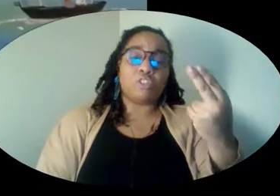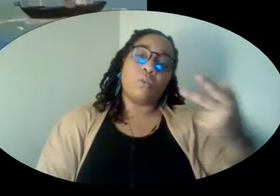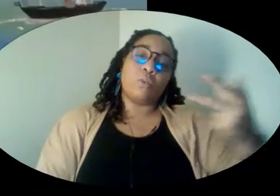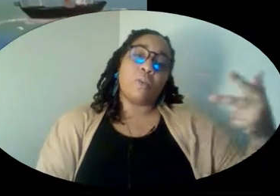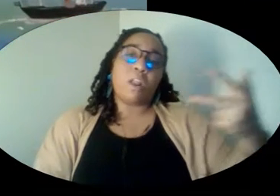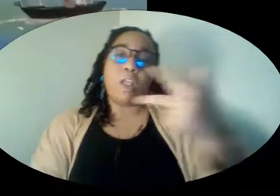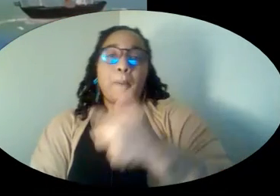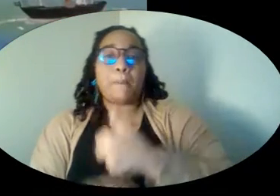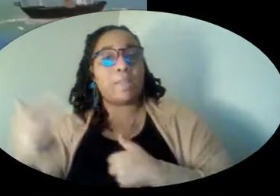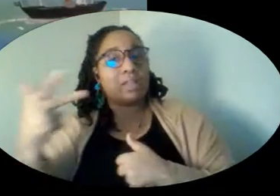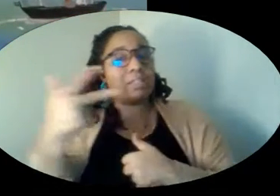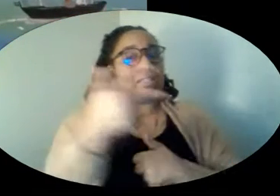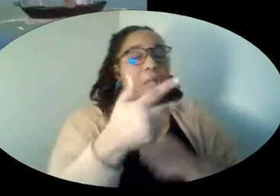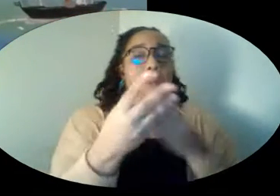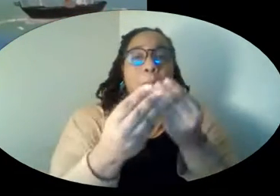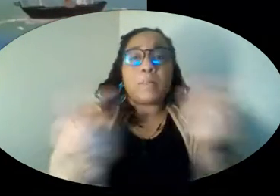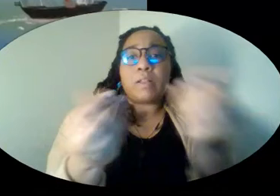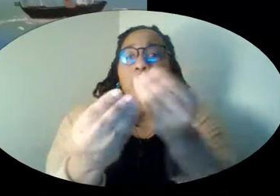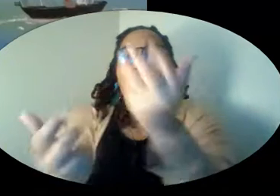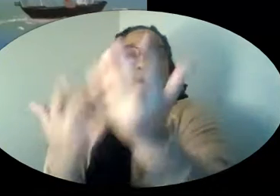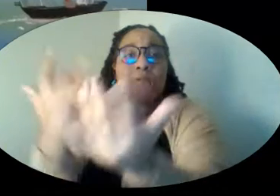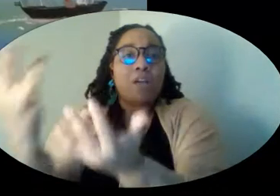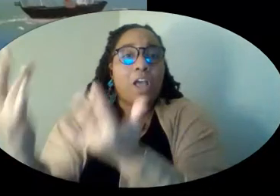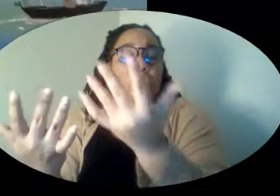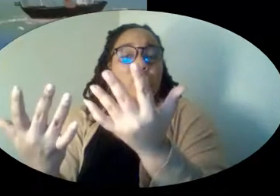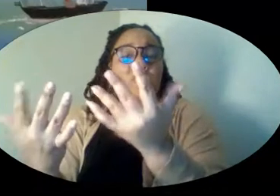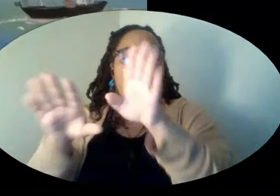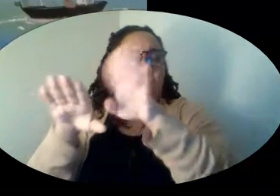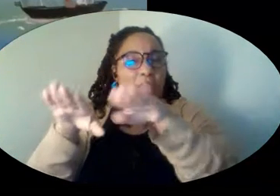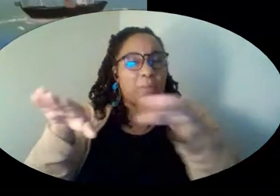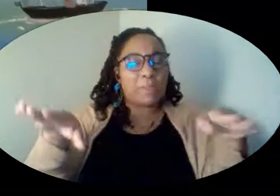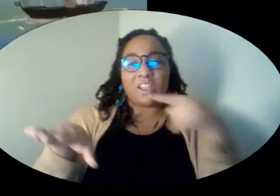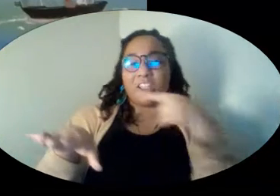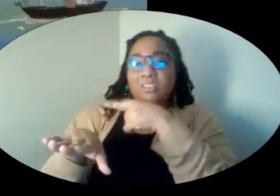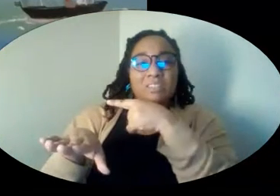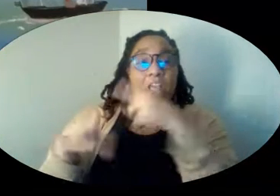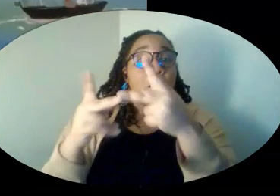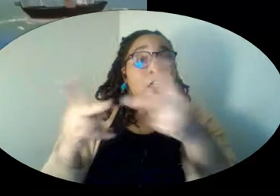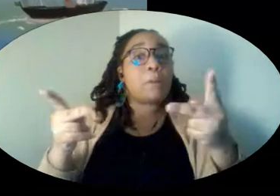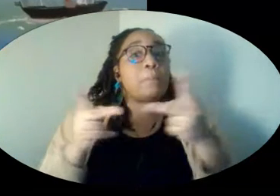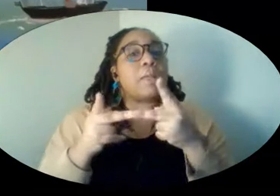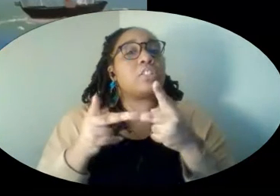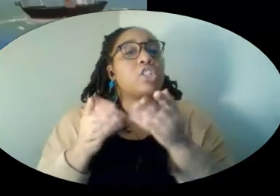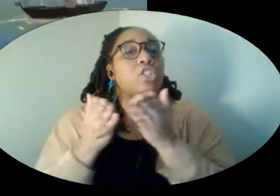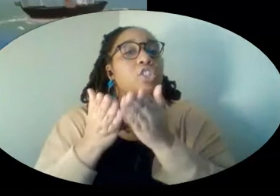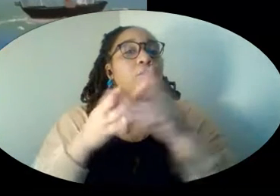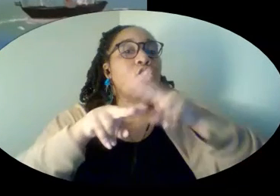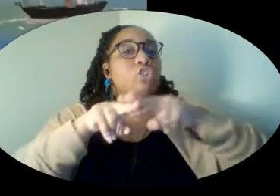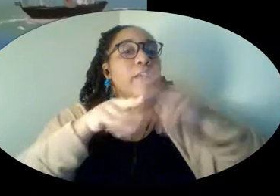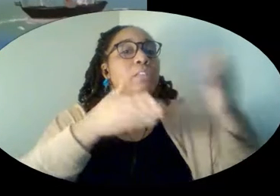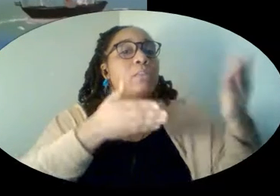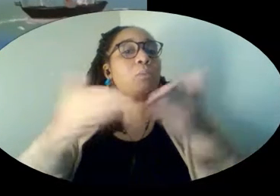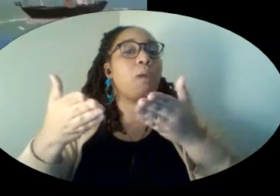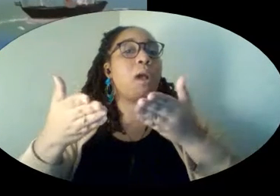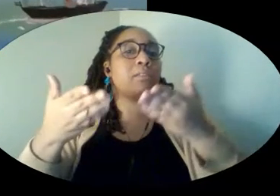the river, fighting fires. It fought fires at the bustling piers. The piers were the places where ships and trains brought all